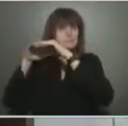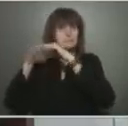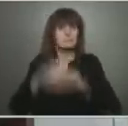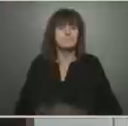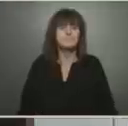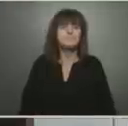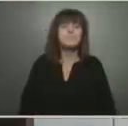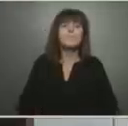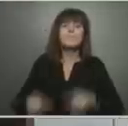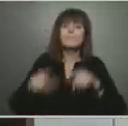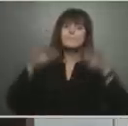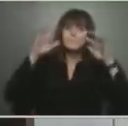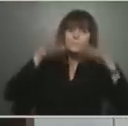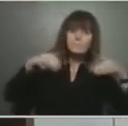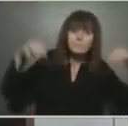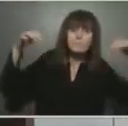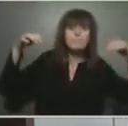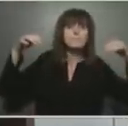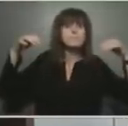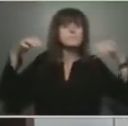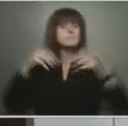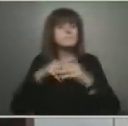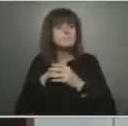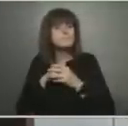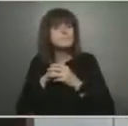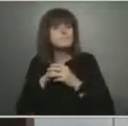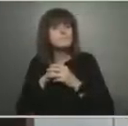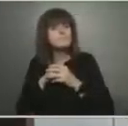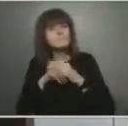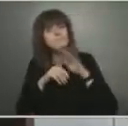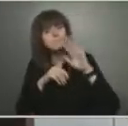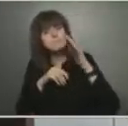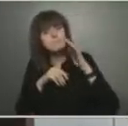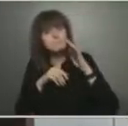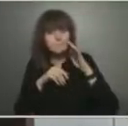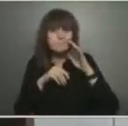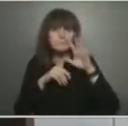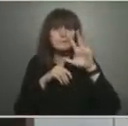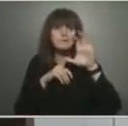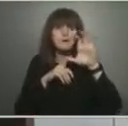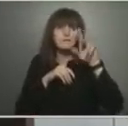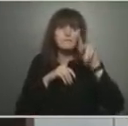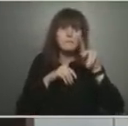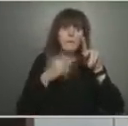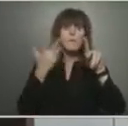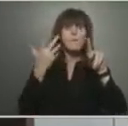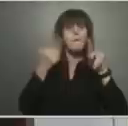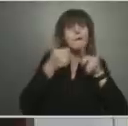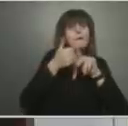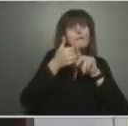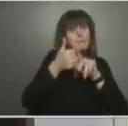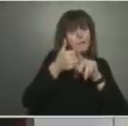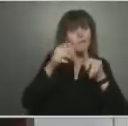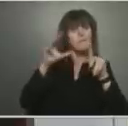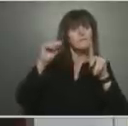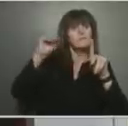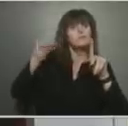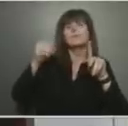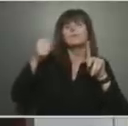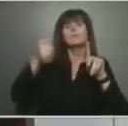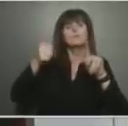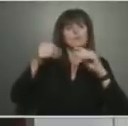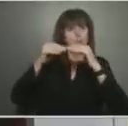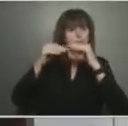spectator capacity in sporting events, concert venues, and theatres. And the 50% capacity will also include